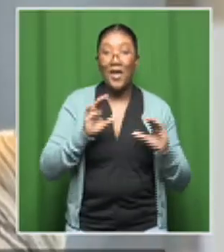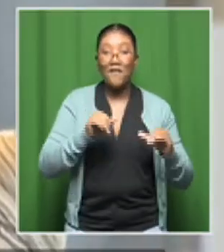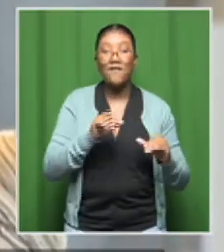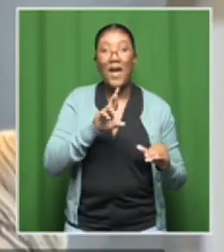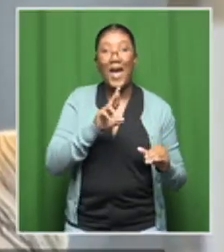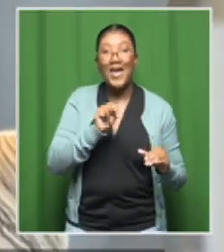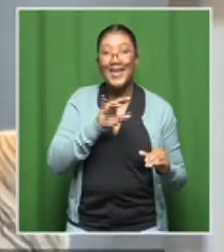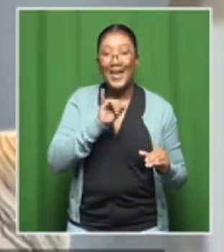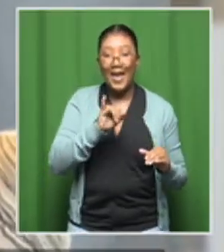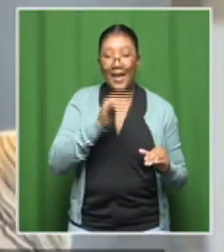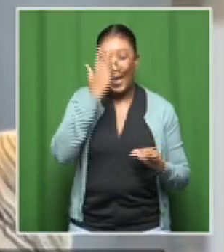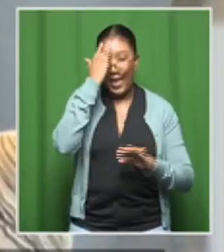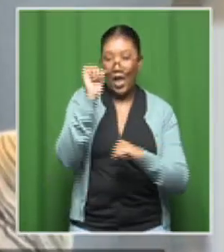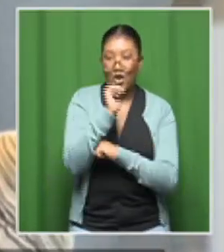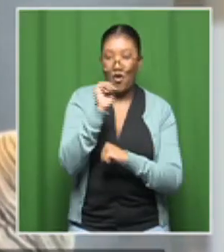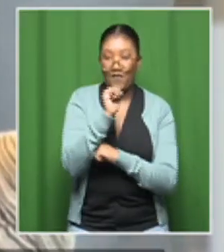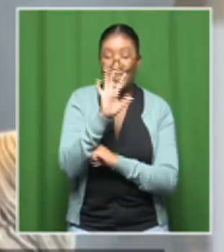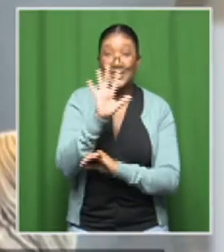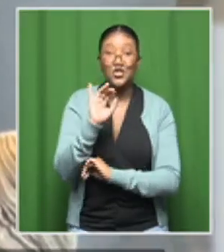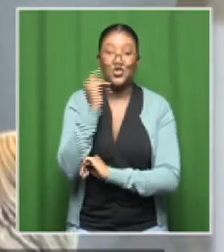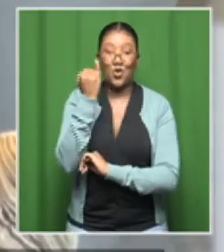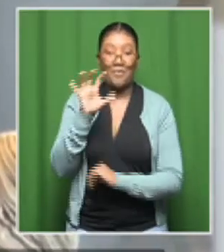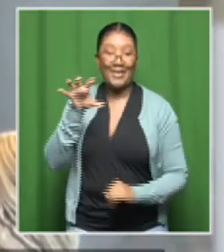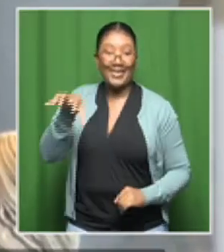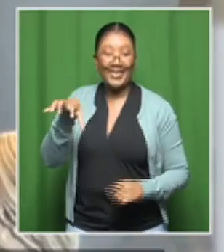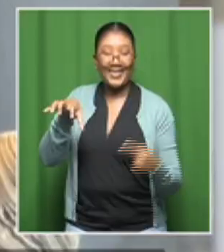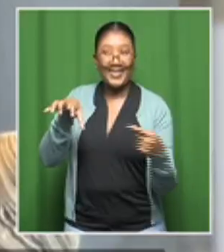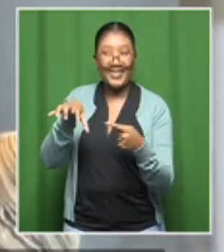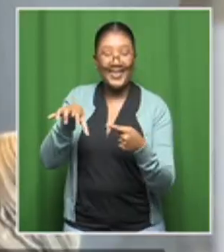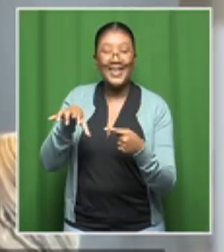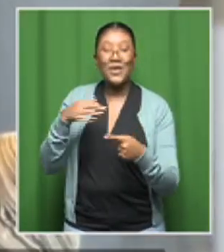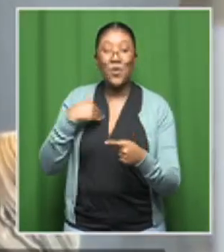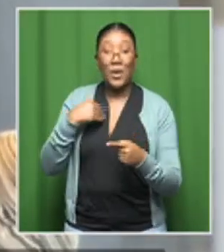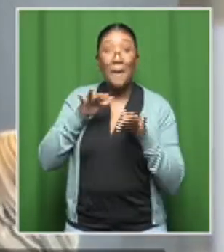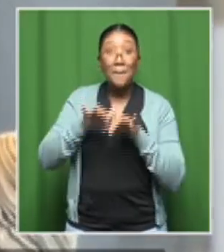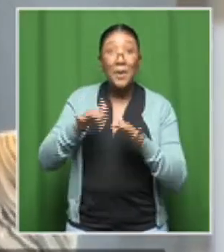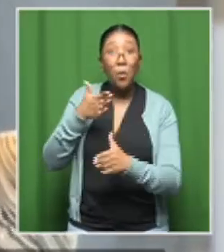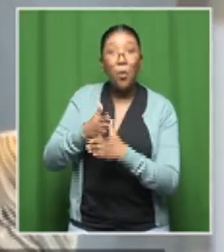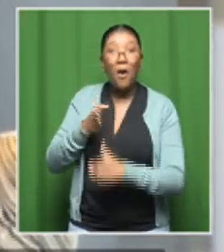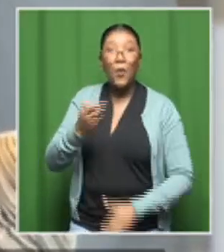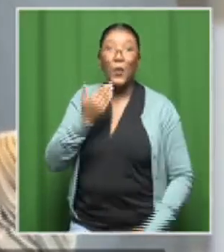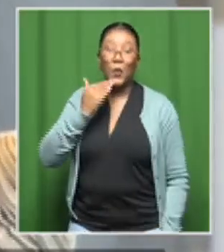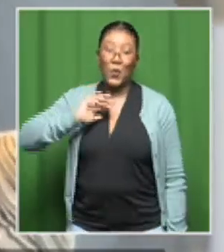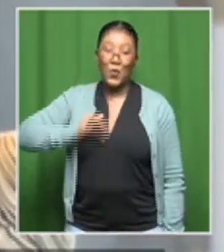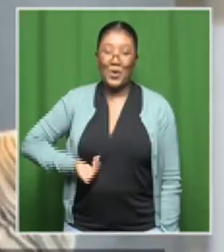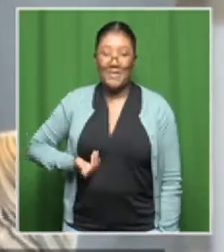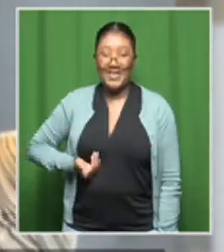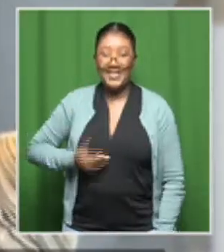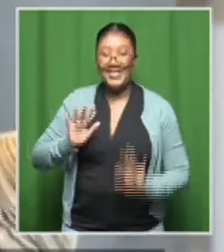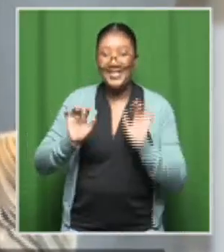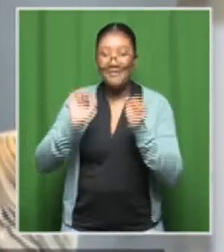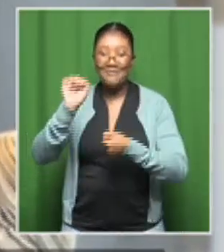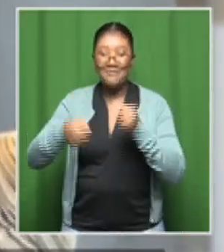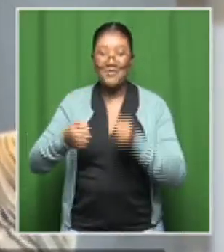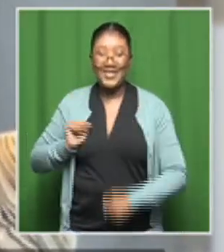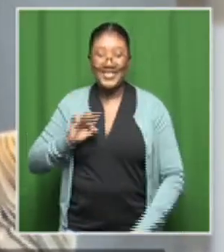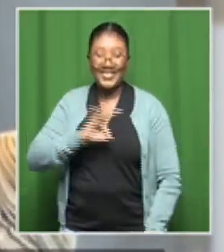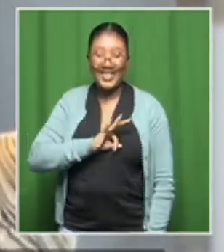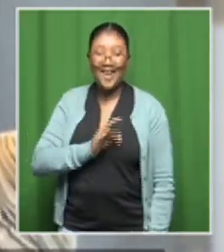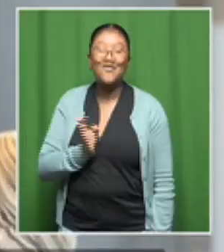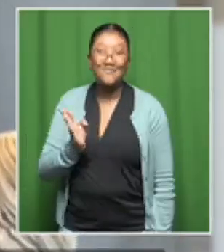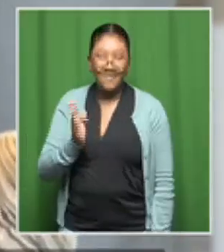at our head office in Johannesburg where most of the people working there are women, women that are behind groundbreaking